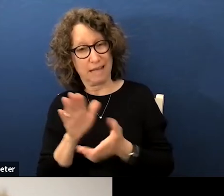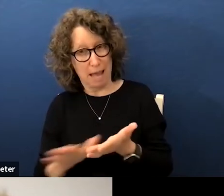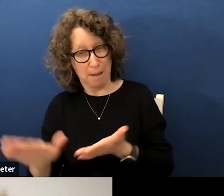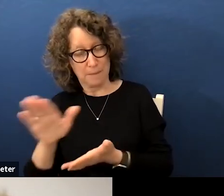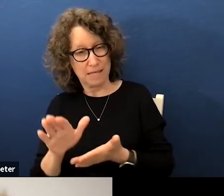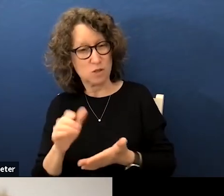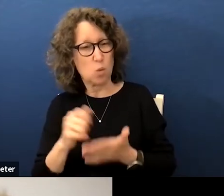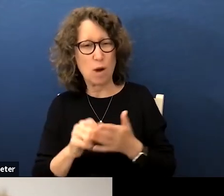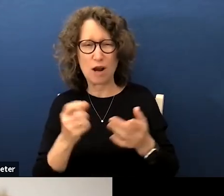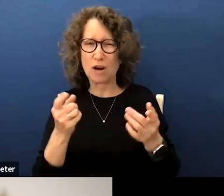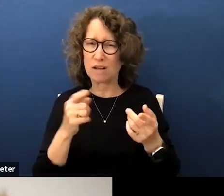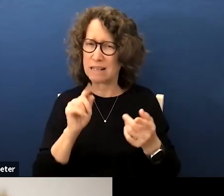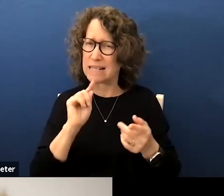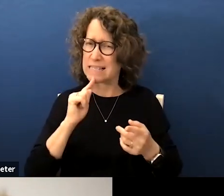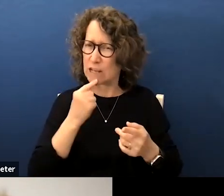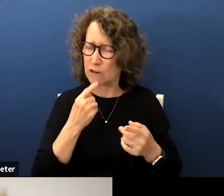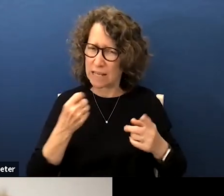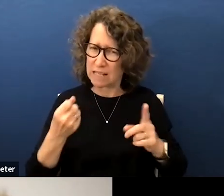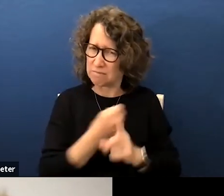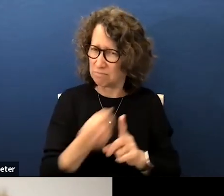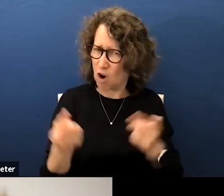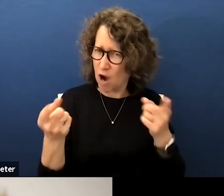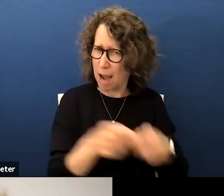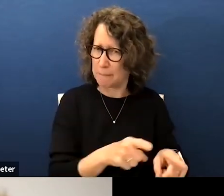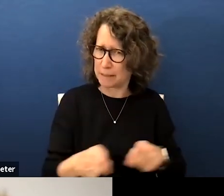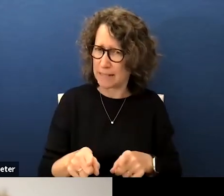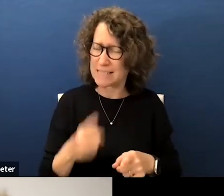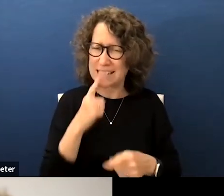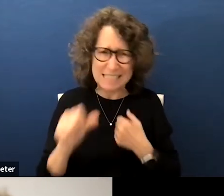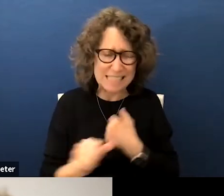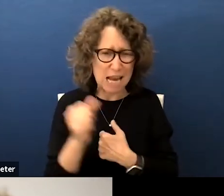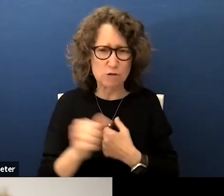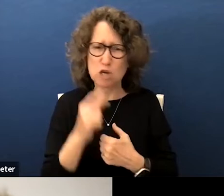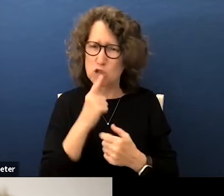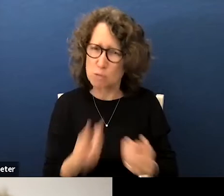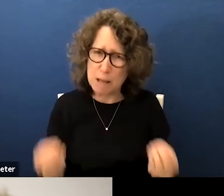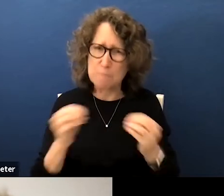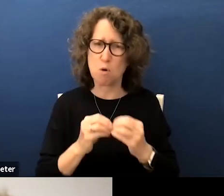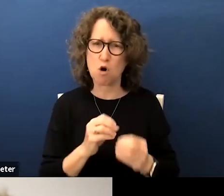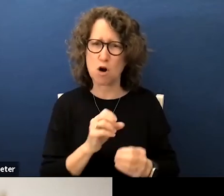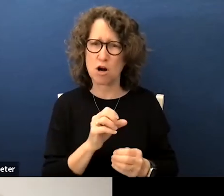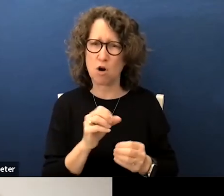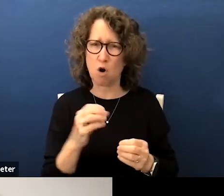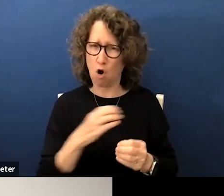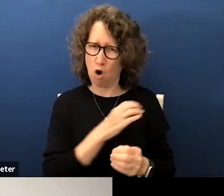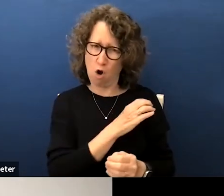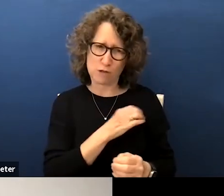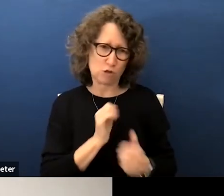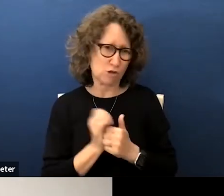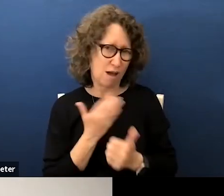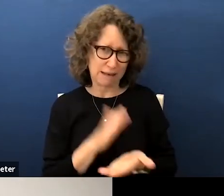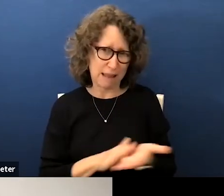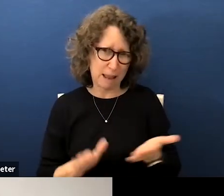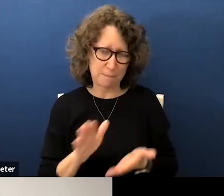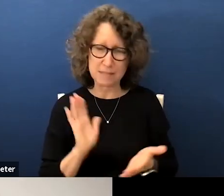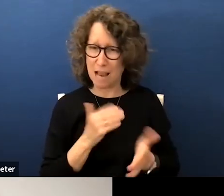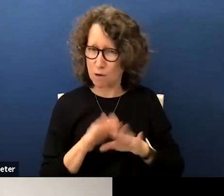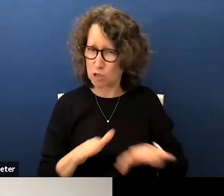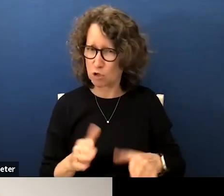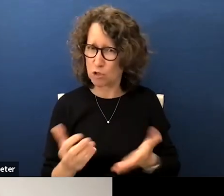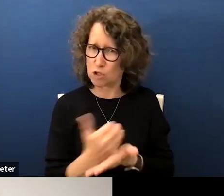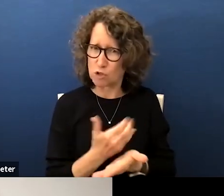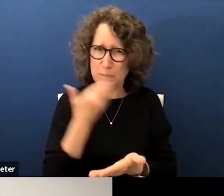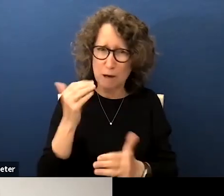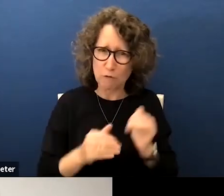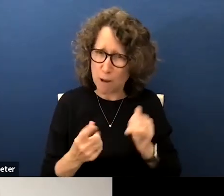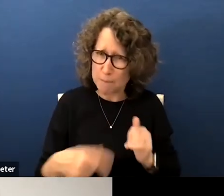senseless illogical and dangerous if anything there should be an increase in the presence of safety officers on our campuses our children deserve better from